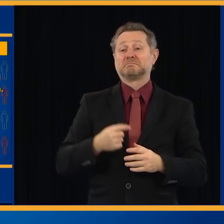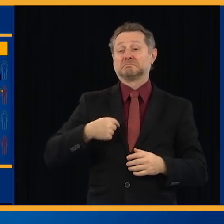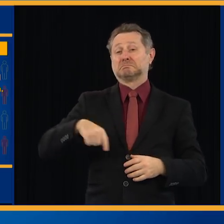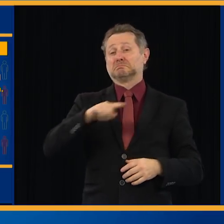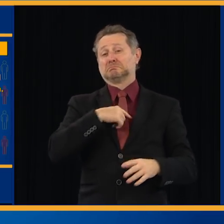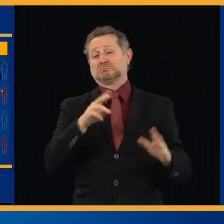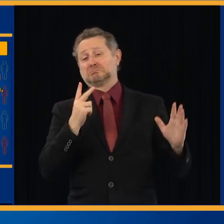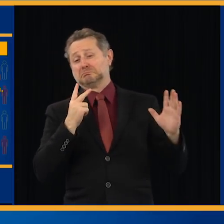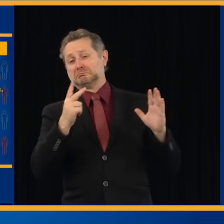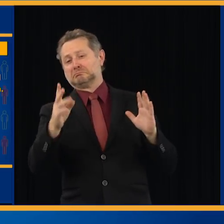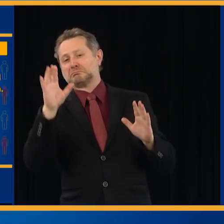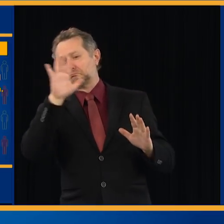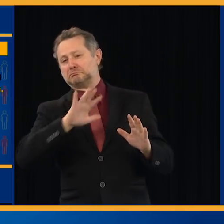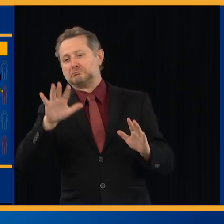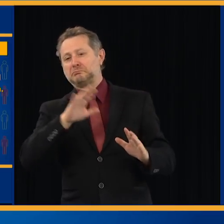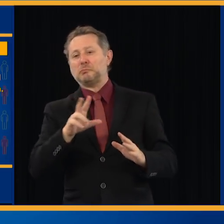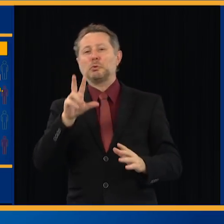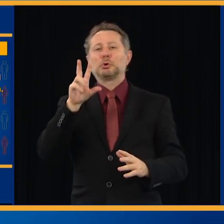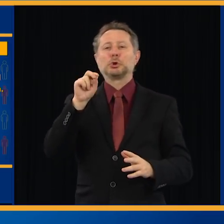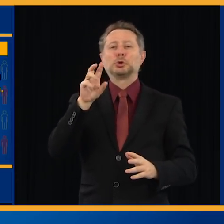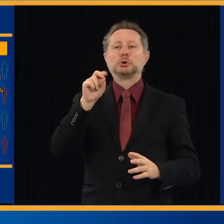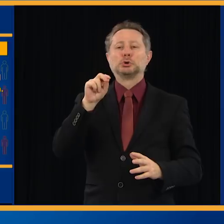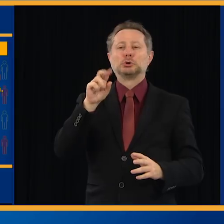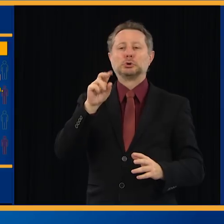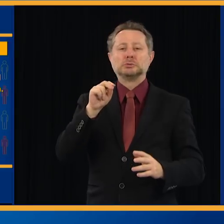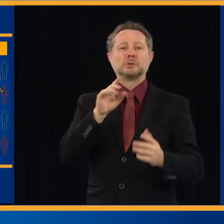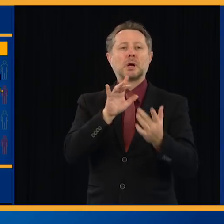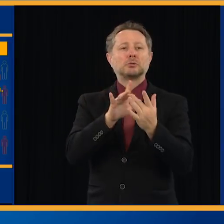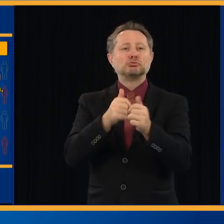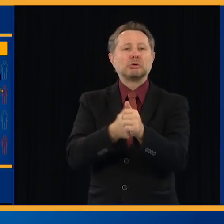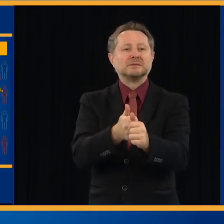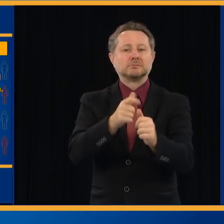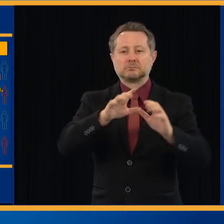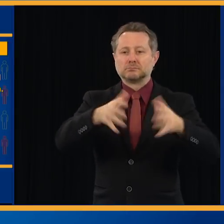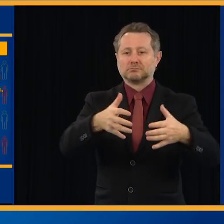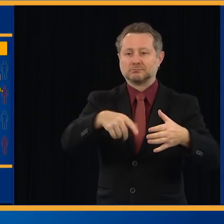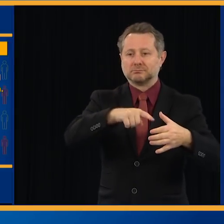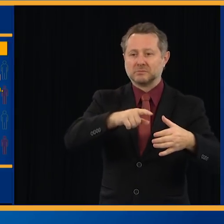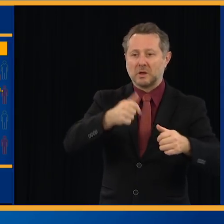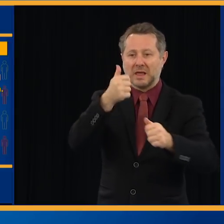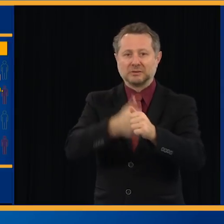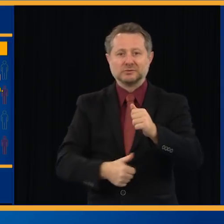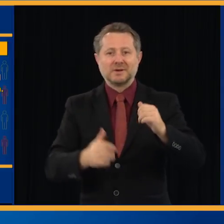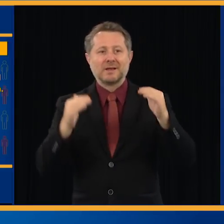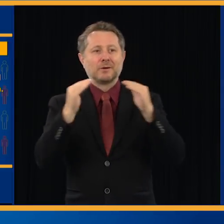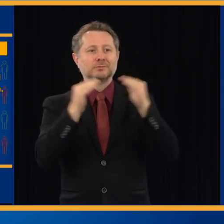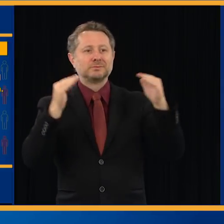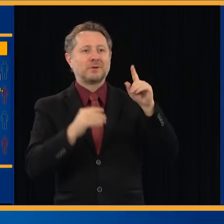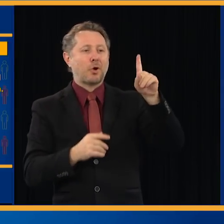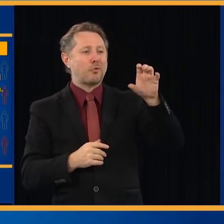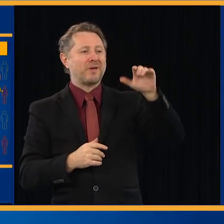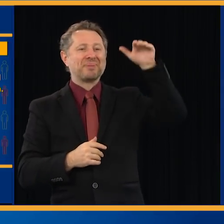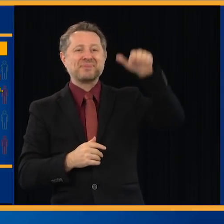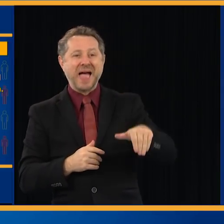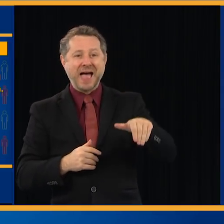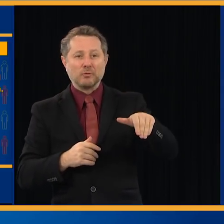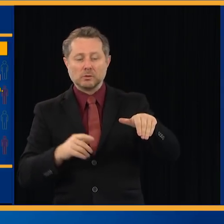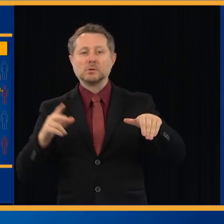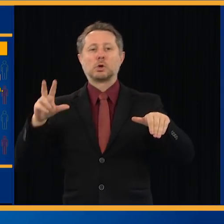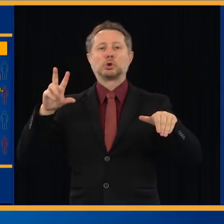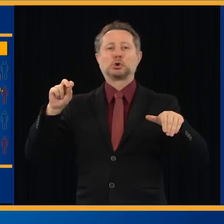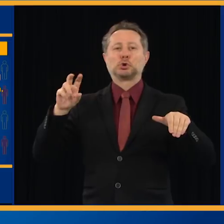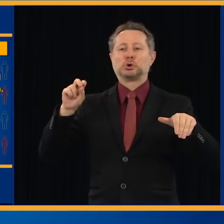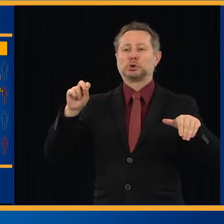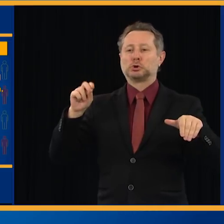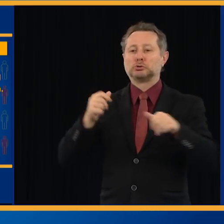is you need 30 contact tracers for every 100,000 people who are in the affected area. Statewide,